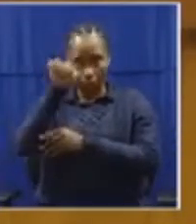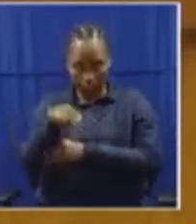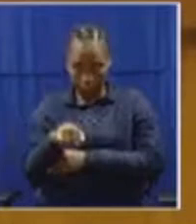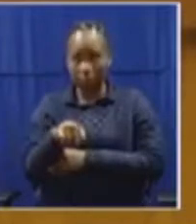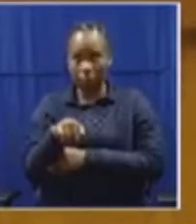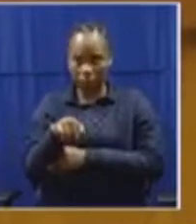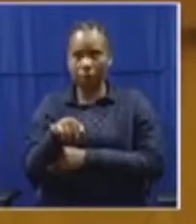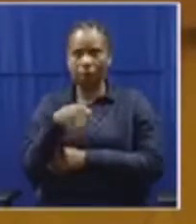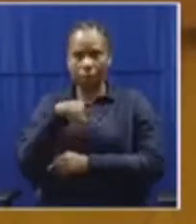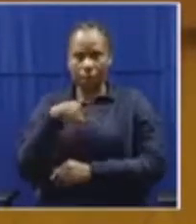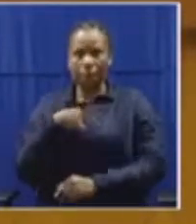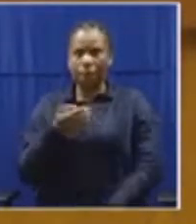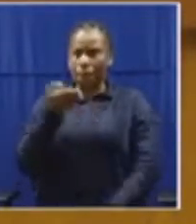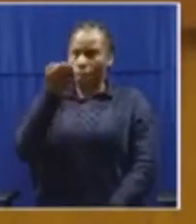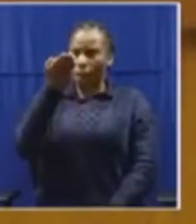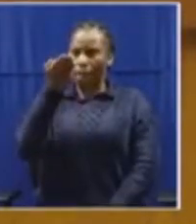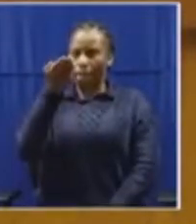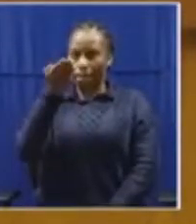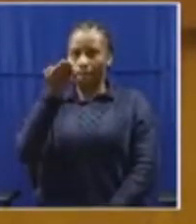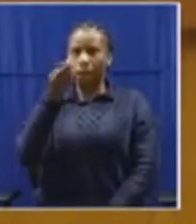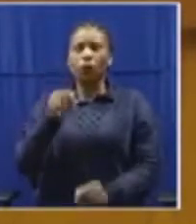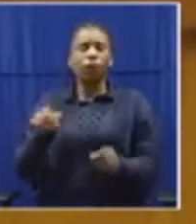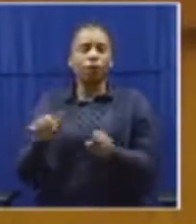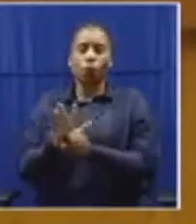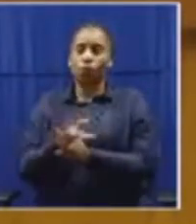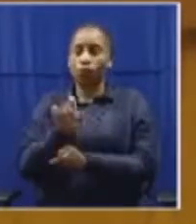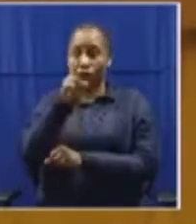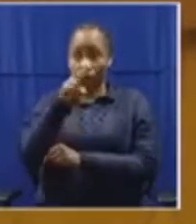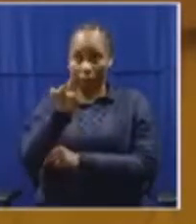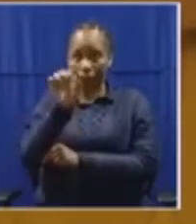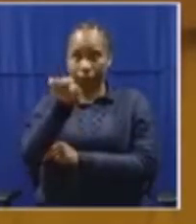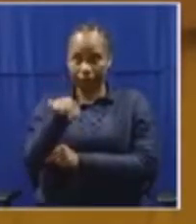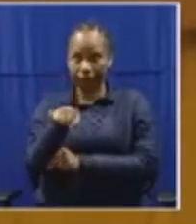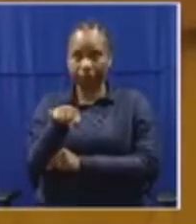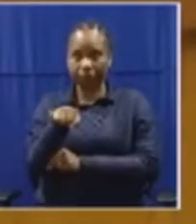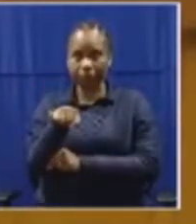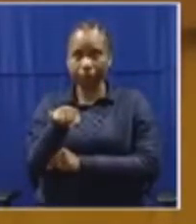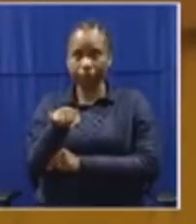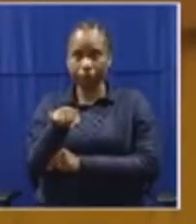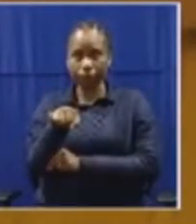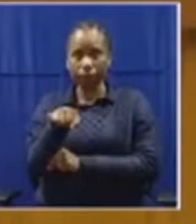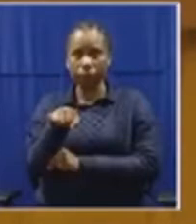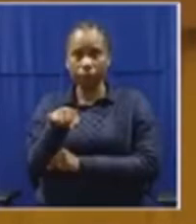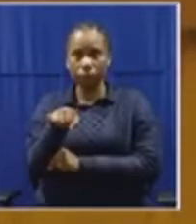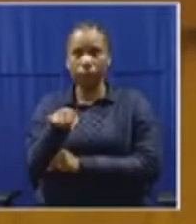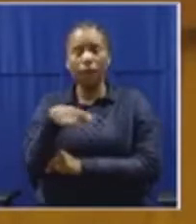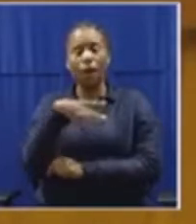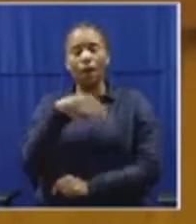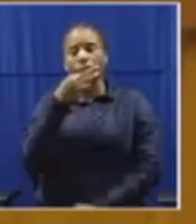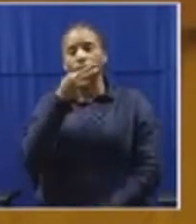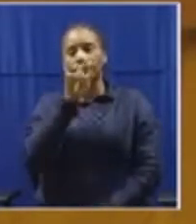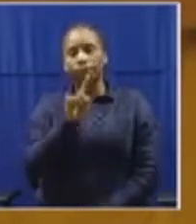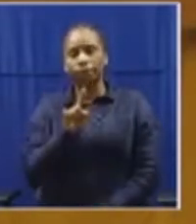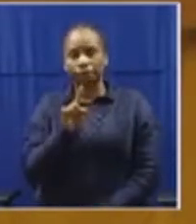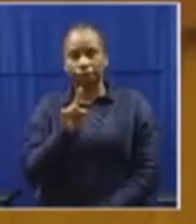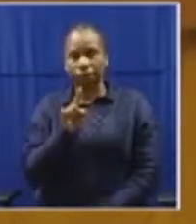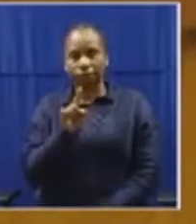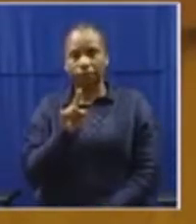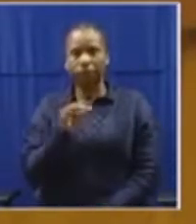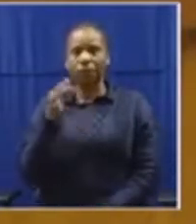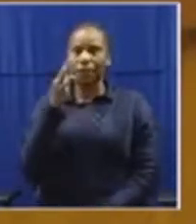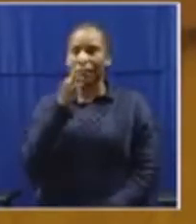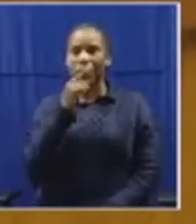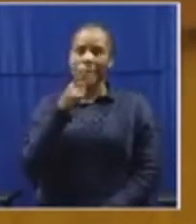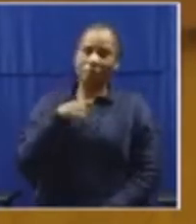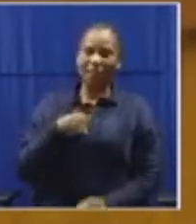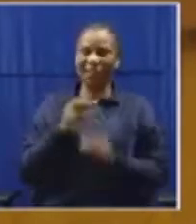higher standard. You are absolutely right and I would say that, you know, you say I should